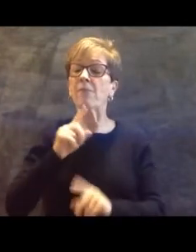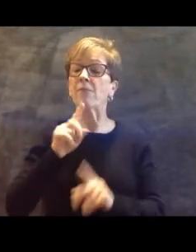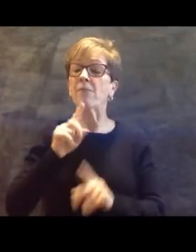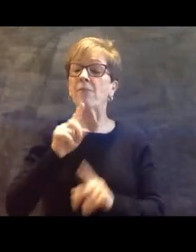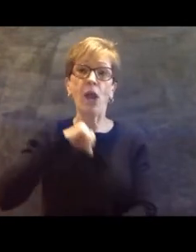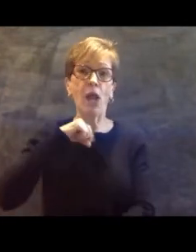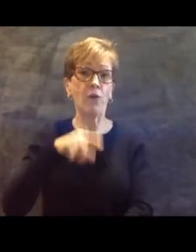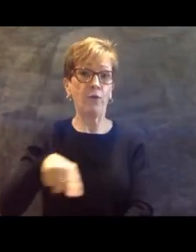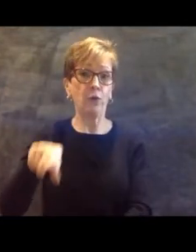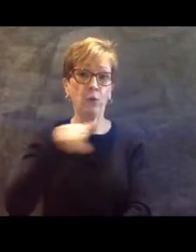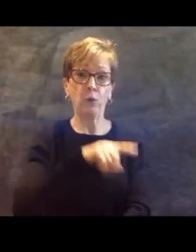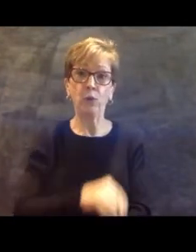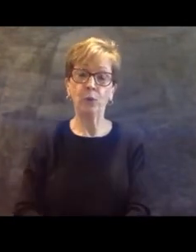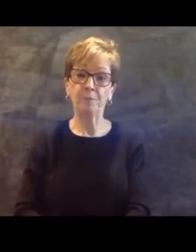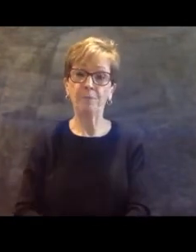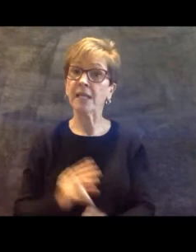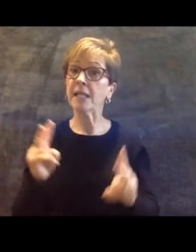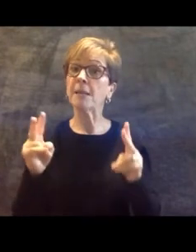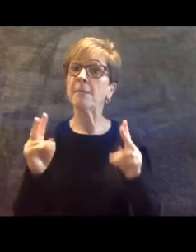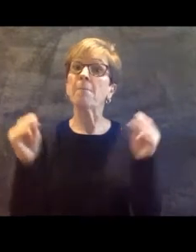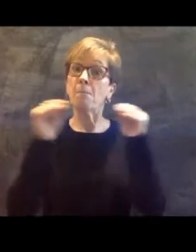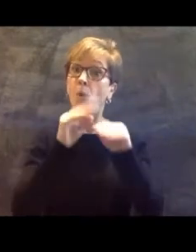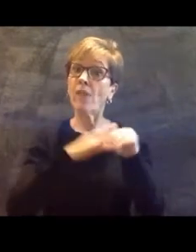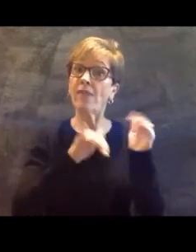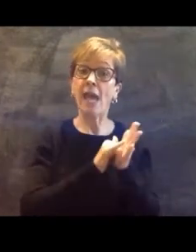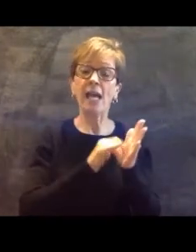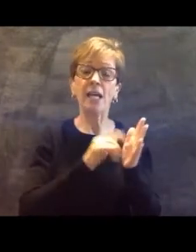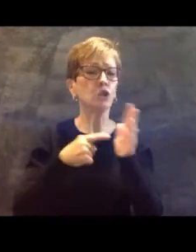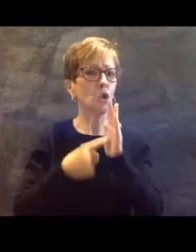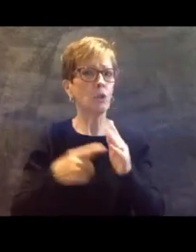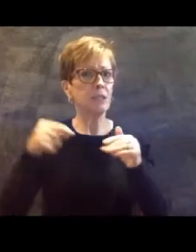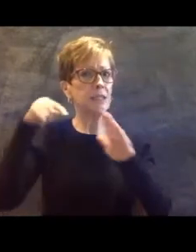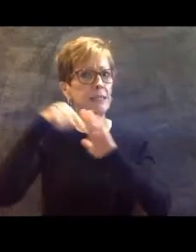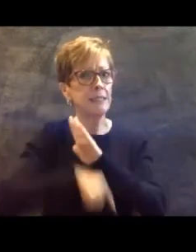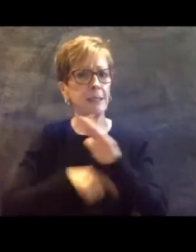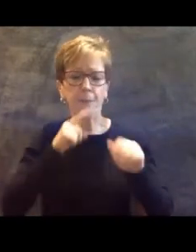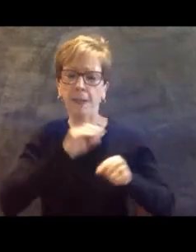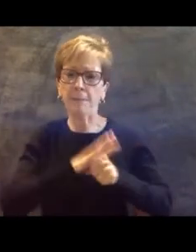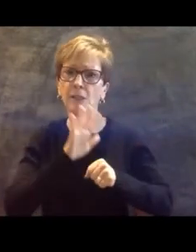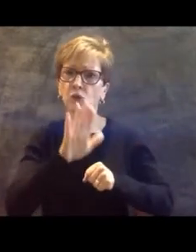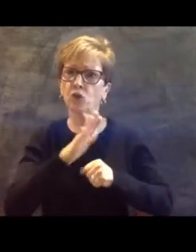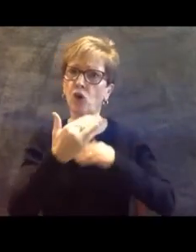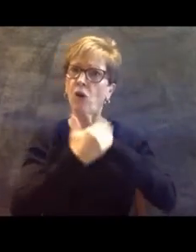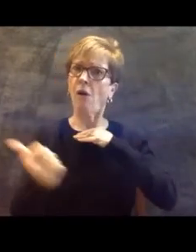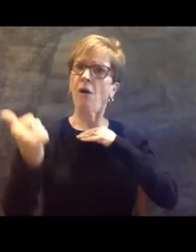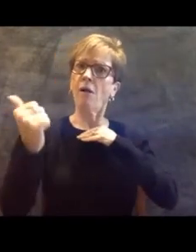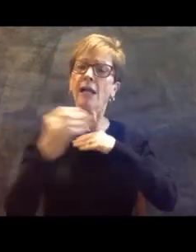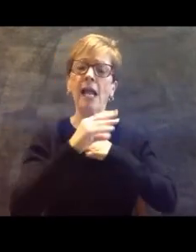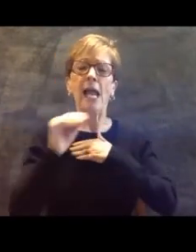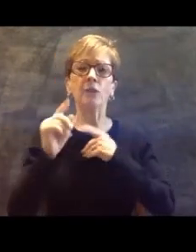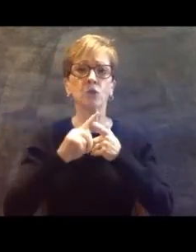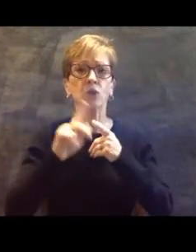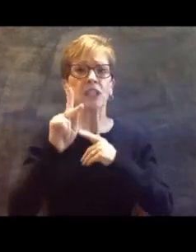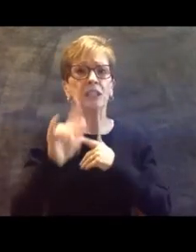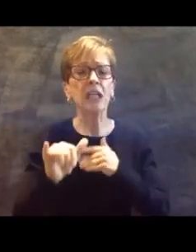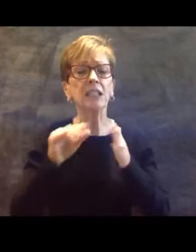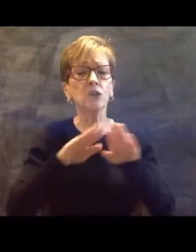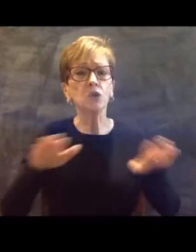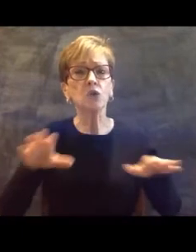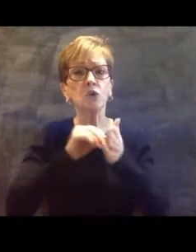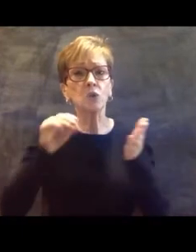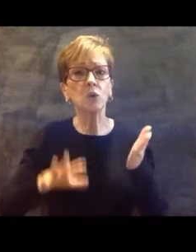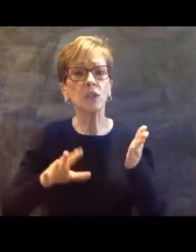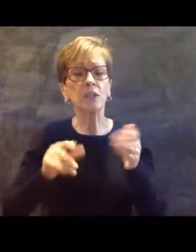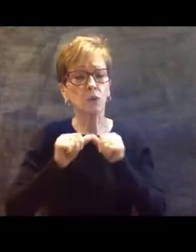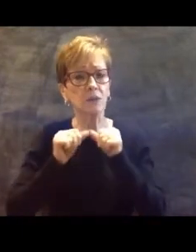It shows your deep commitment to your calling and to your students, Kentucky's children and continuing learners. In just a